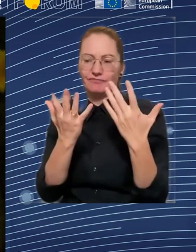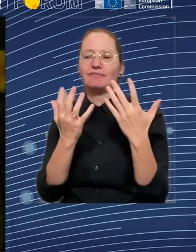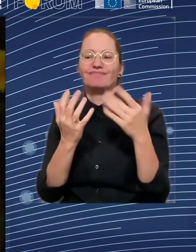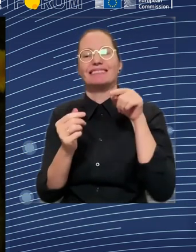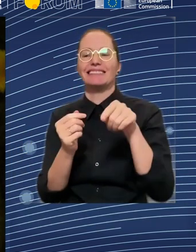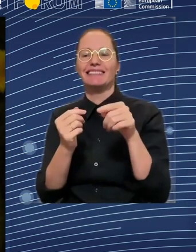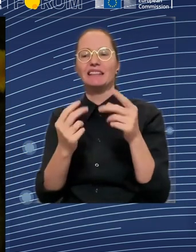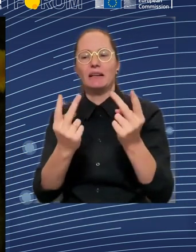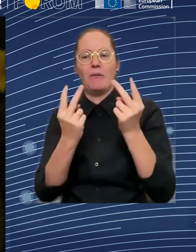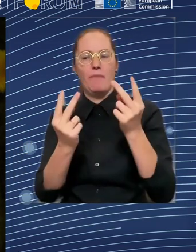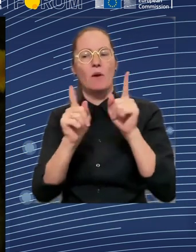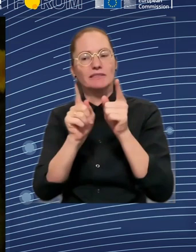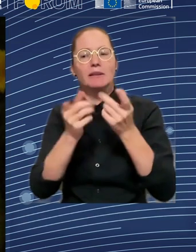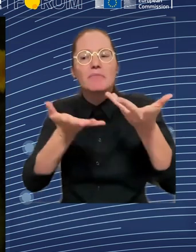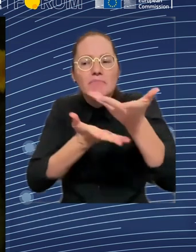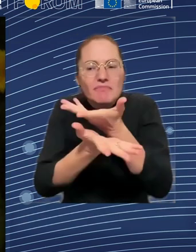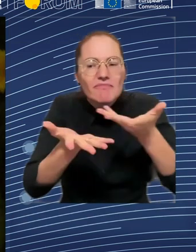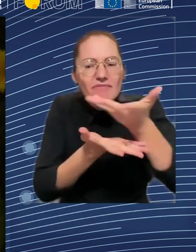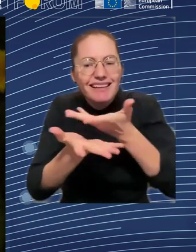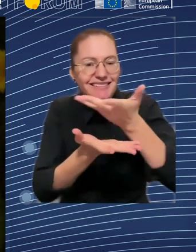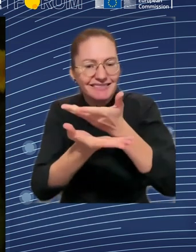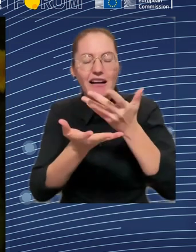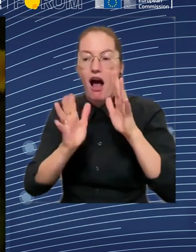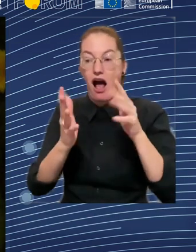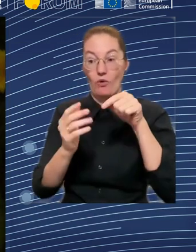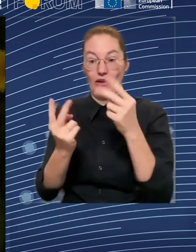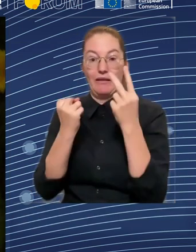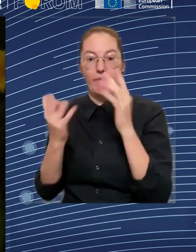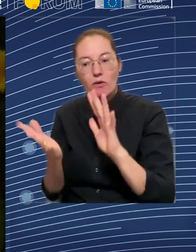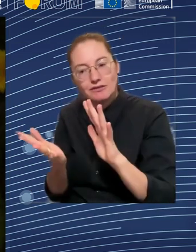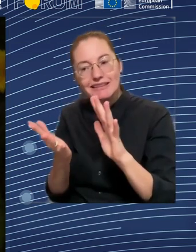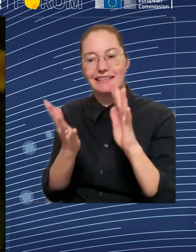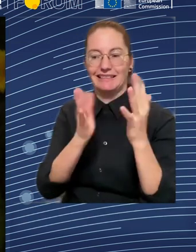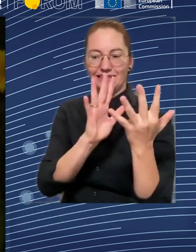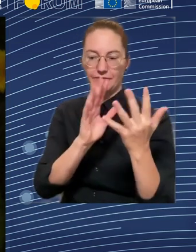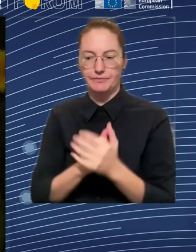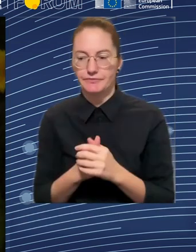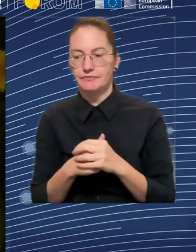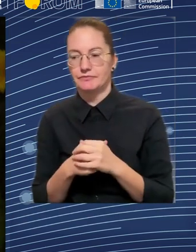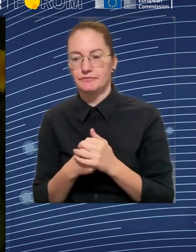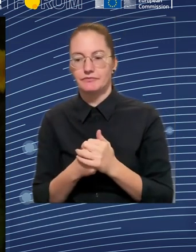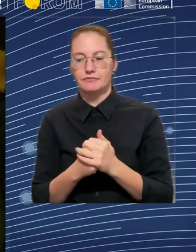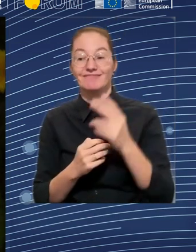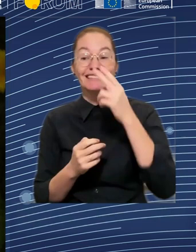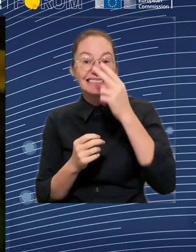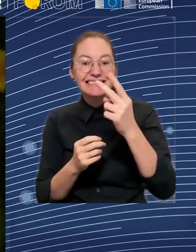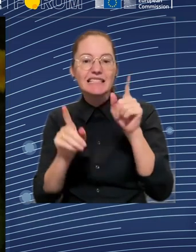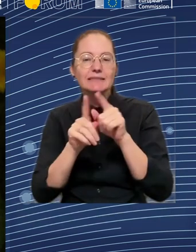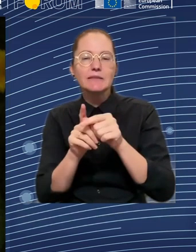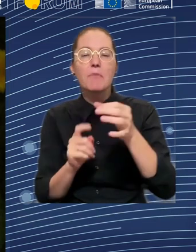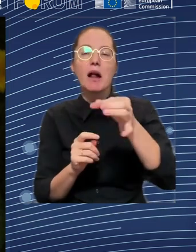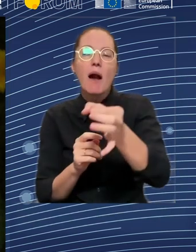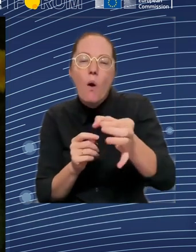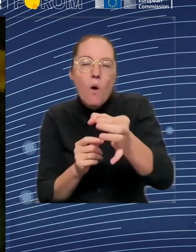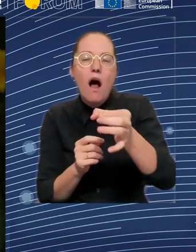this way, with this knowledge, we can create policies, and we can create tools that will